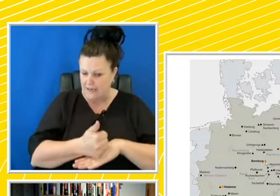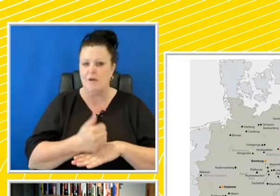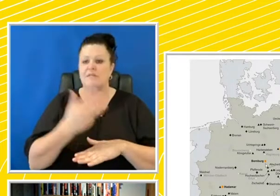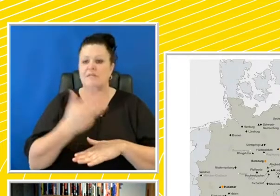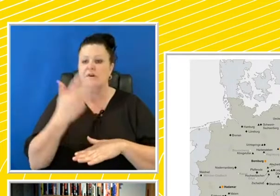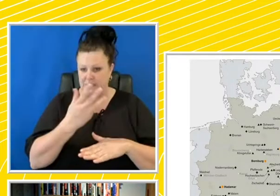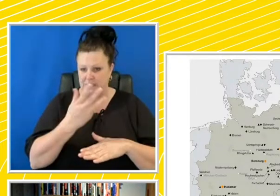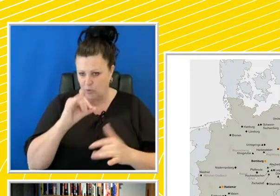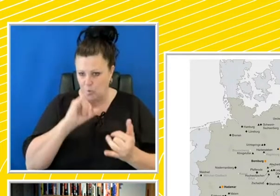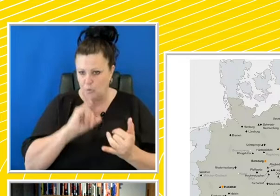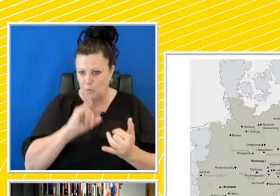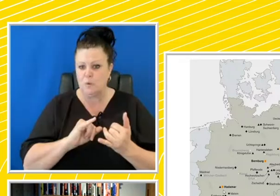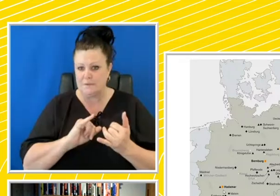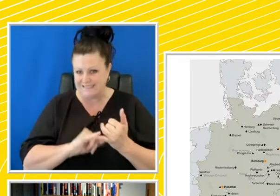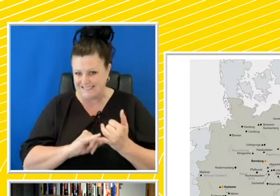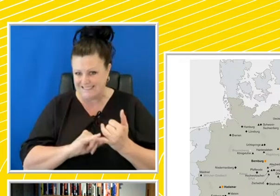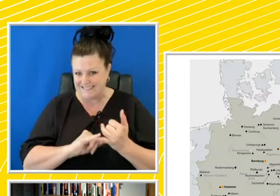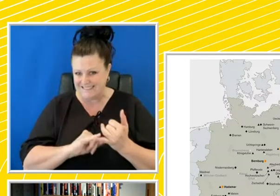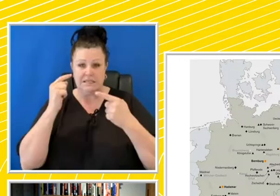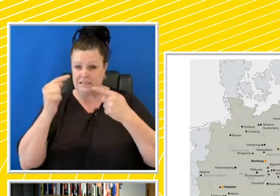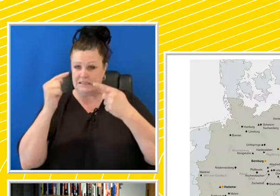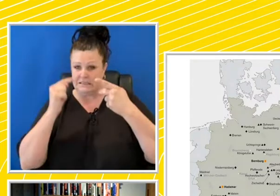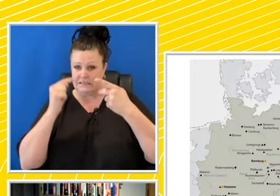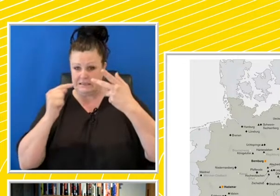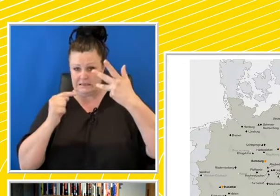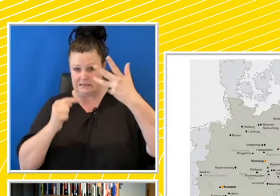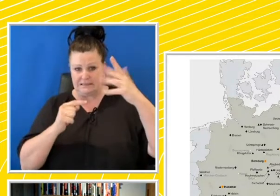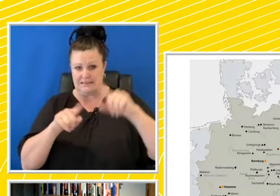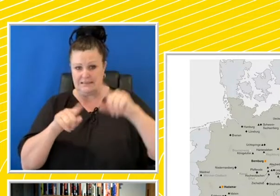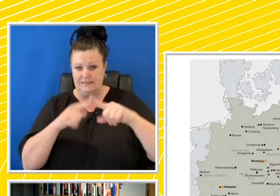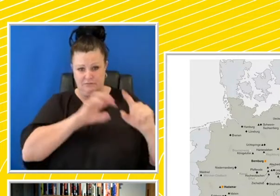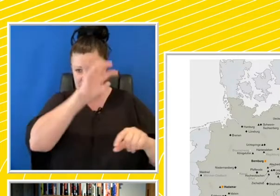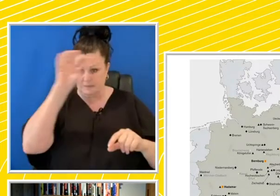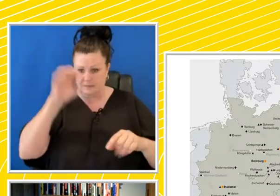Brandenburg, Birnberg, Ernest Donnerstein, Hadamard, Grafenegg, and Harteim.